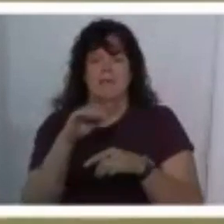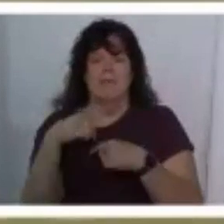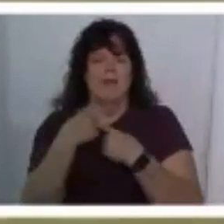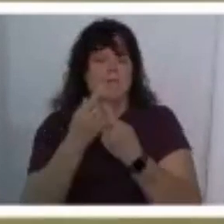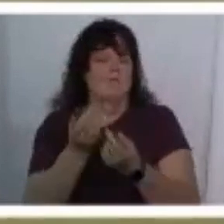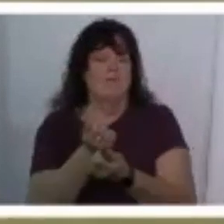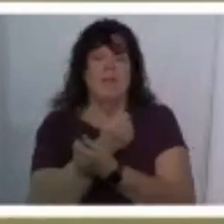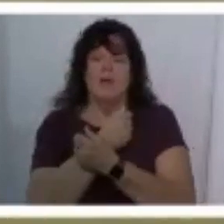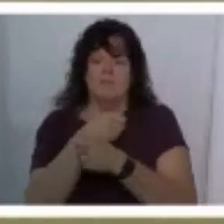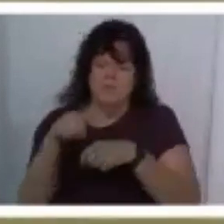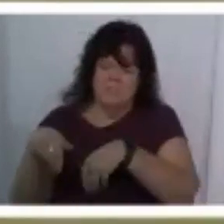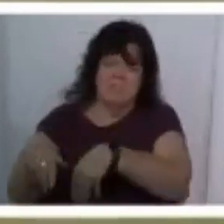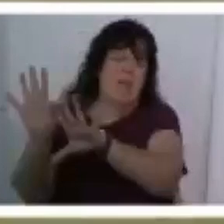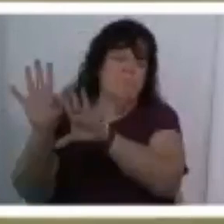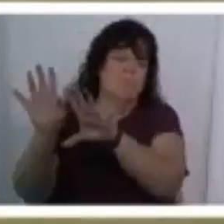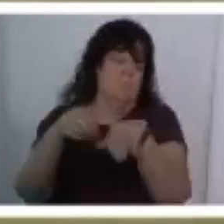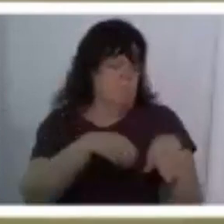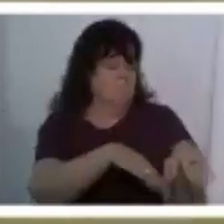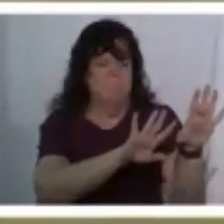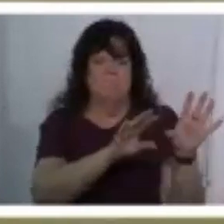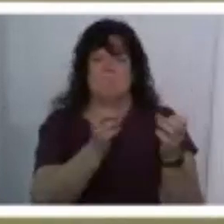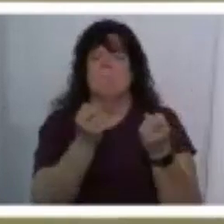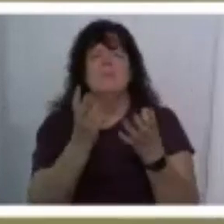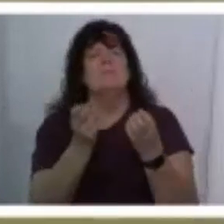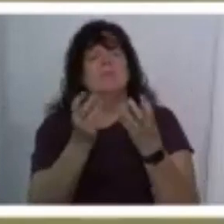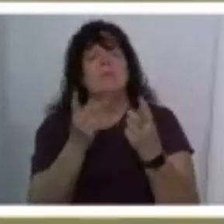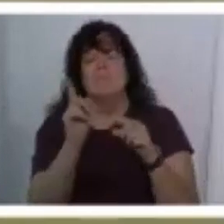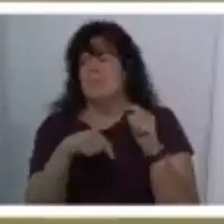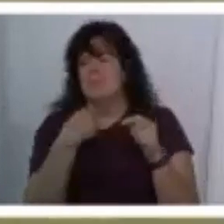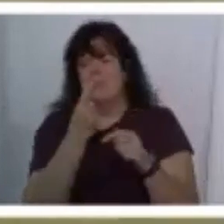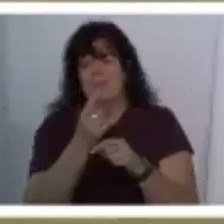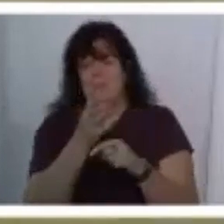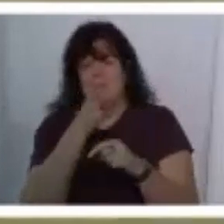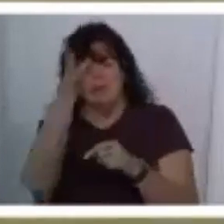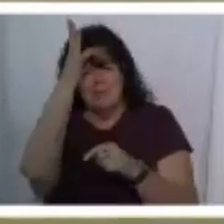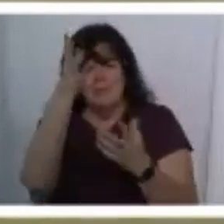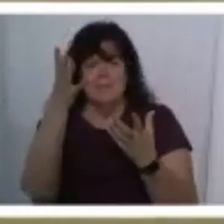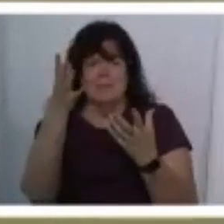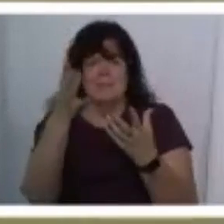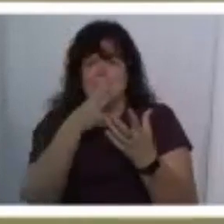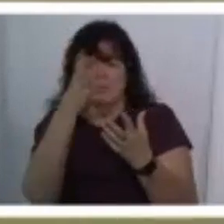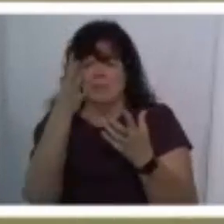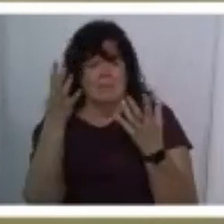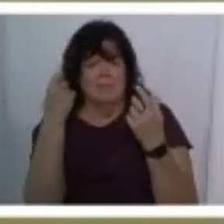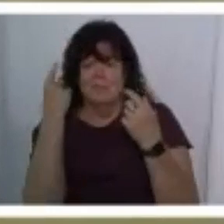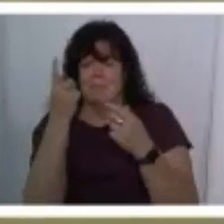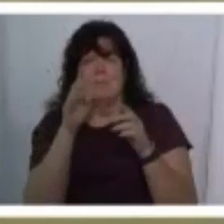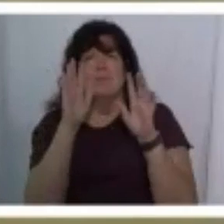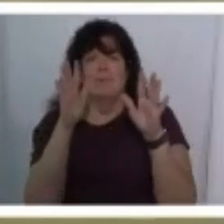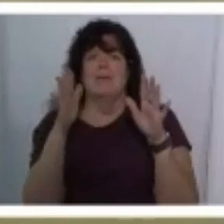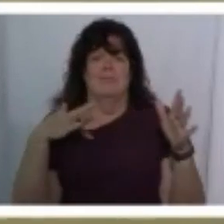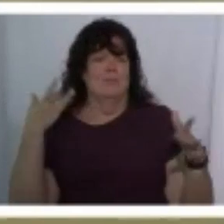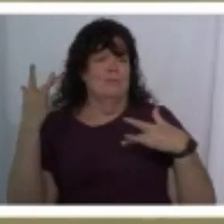outcast so many of them so many of them but they couldn't tell their parents because their parents were just so much but anyway it was the greatest joy